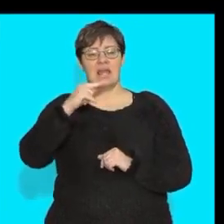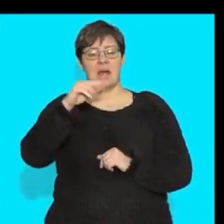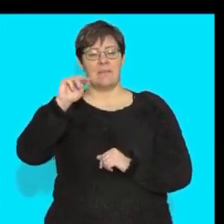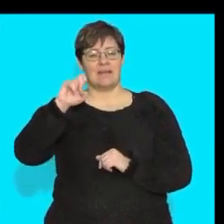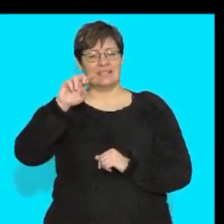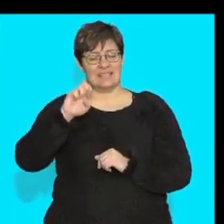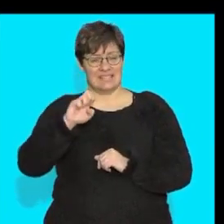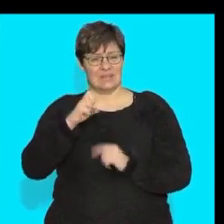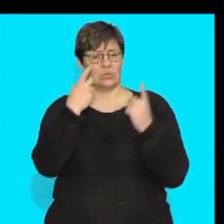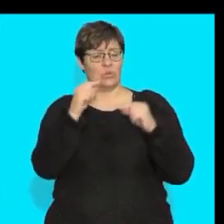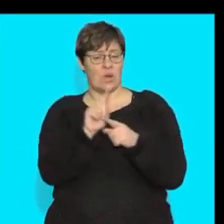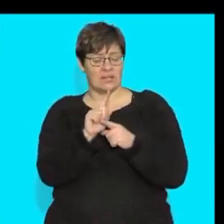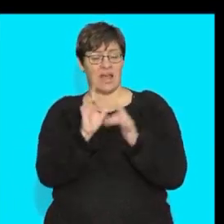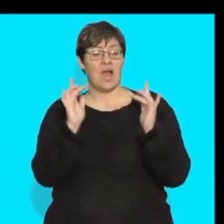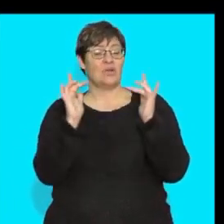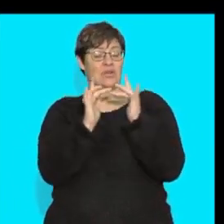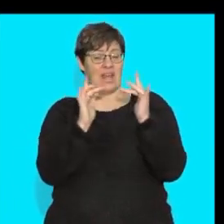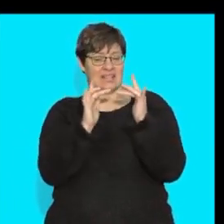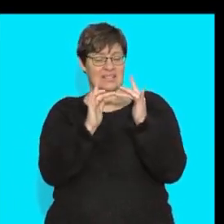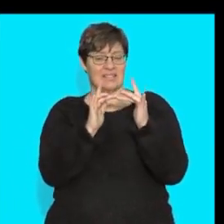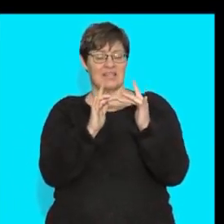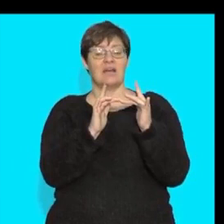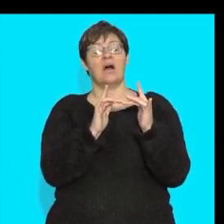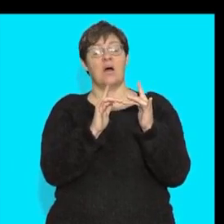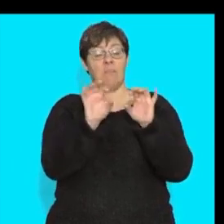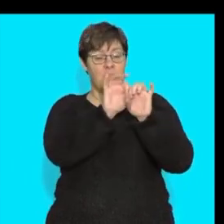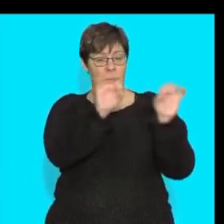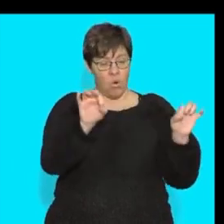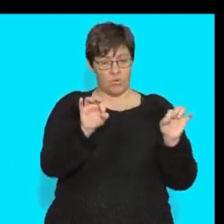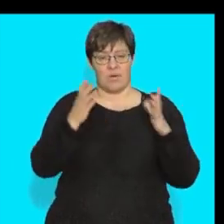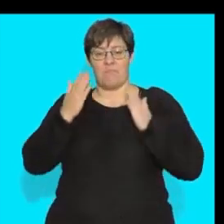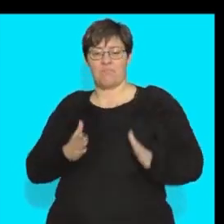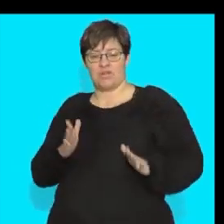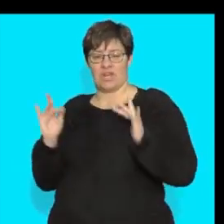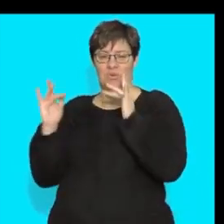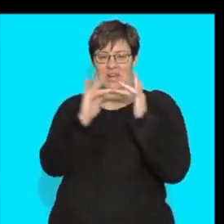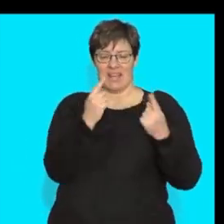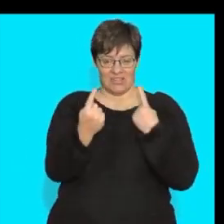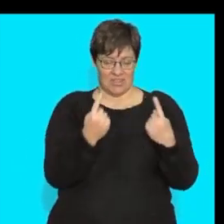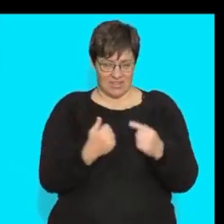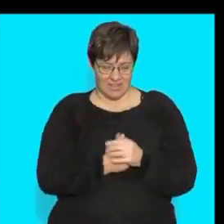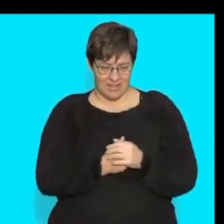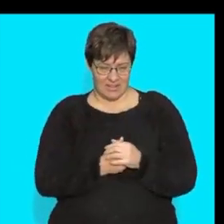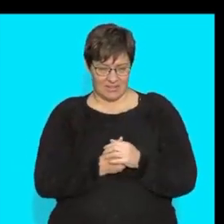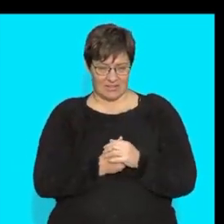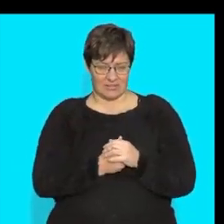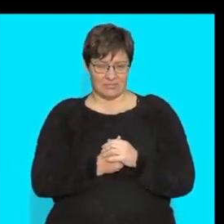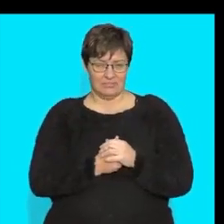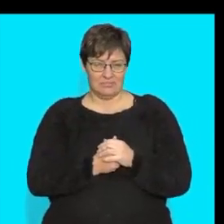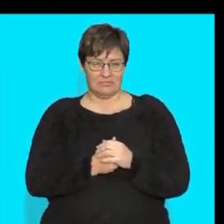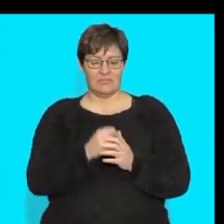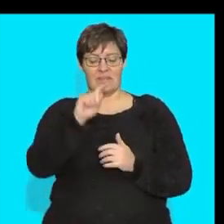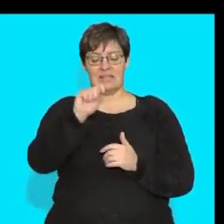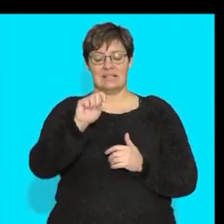connects bone to bone see we're looking at connective tissue what does a tendon